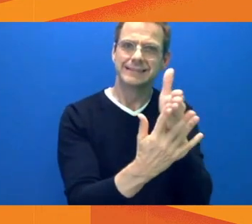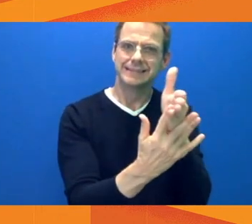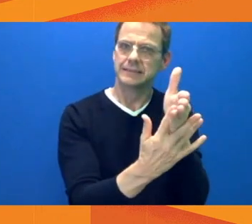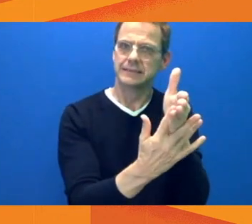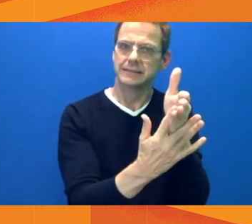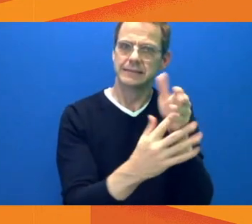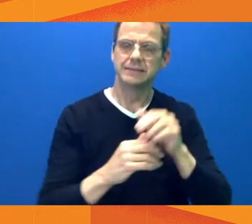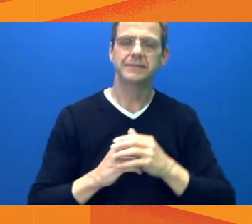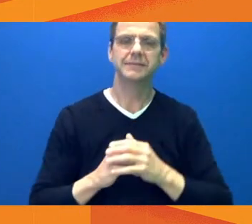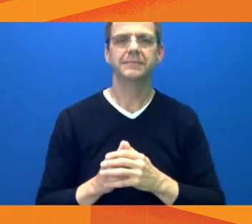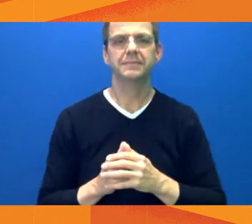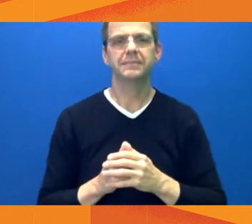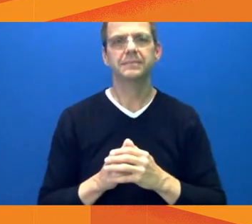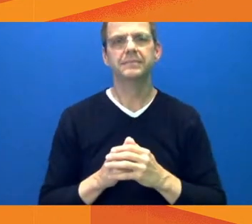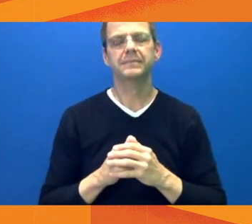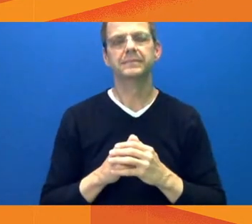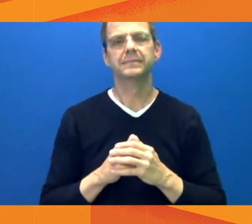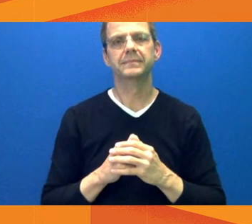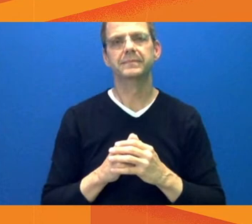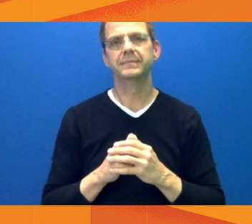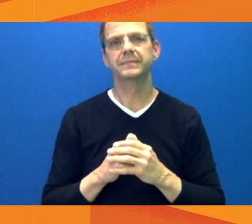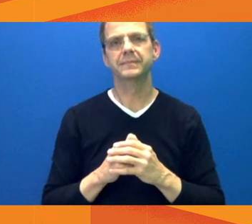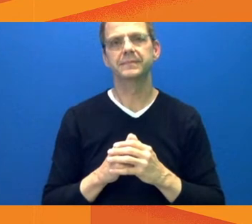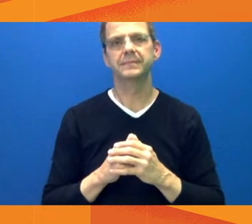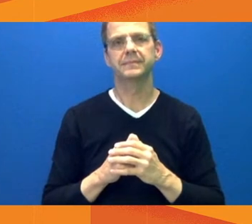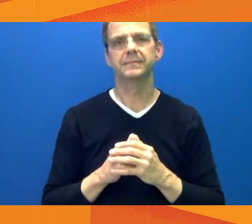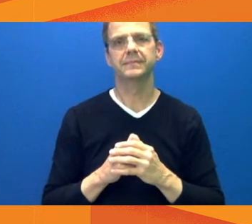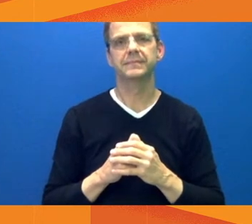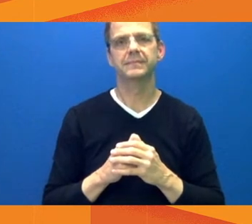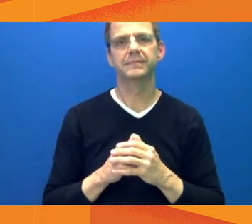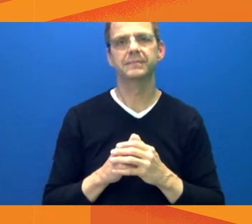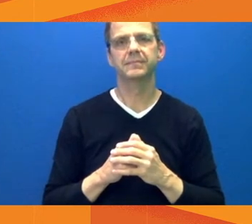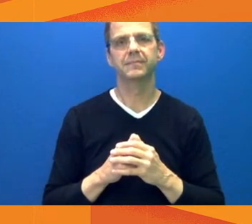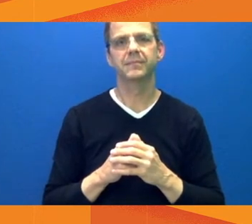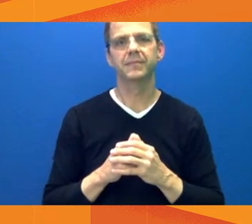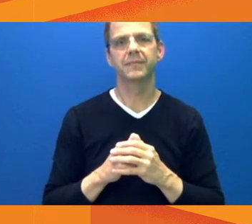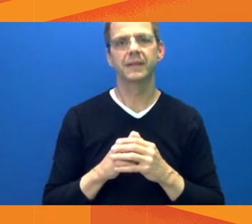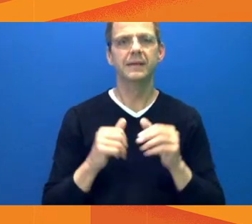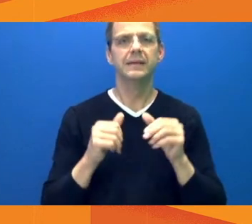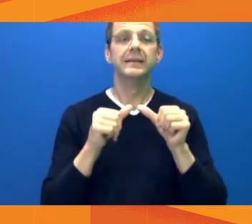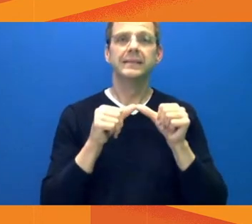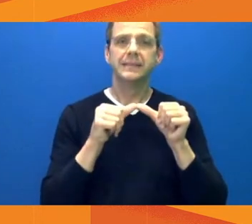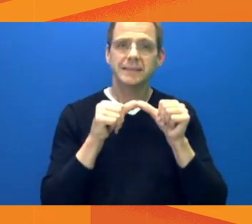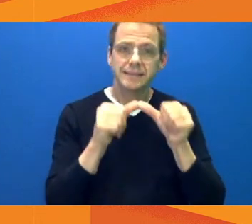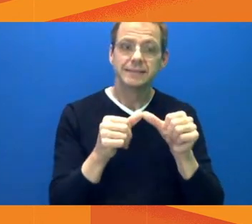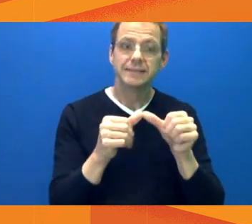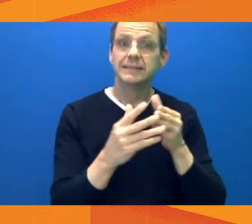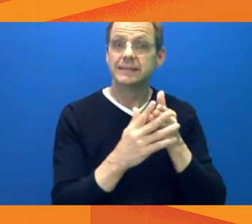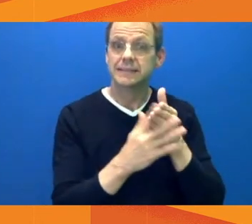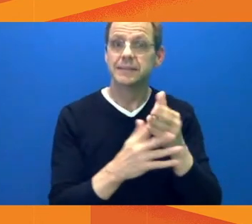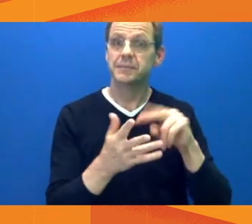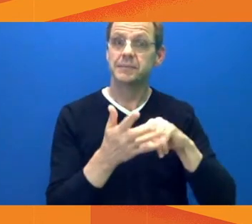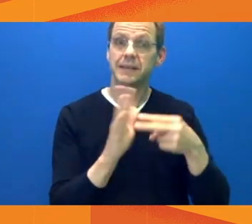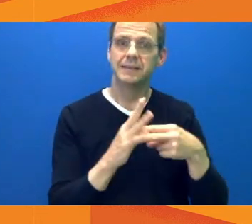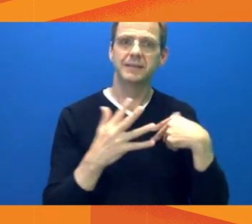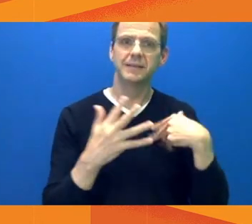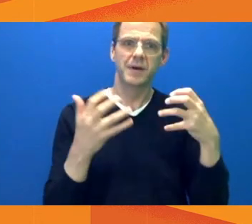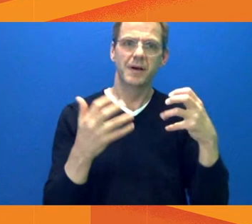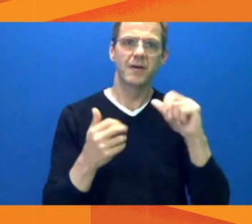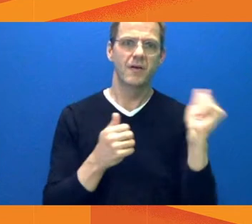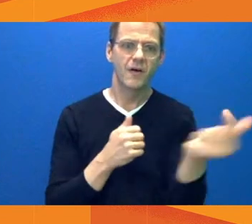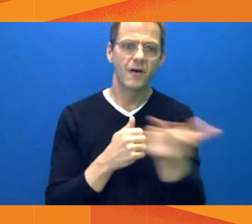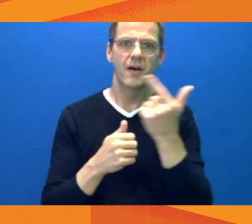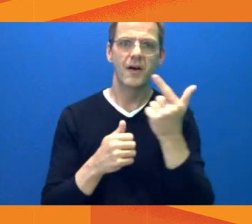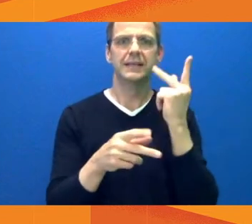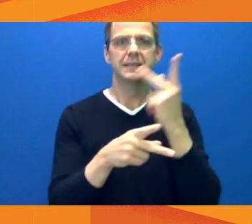Edmontonians are safe, and a recovery for all of us means that we'll need to change some of the things we've done in the past and make them better, which is why I was glad